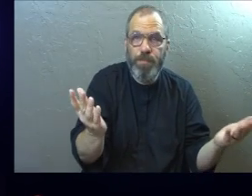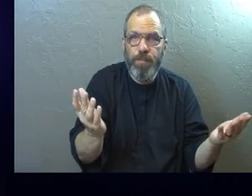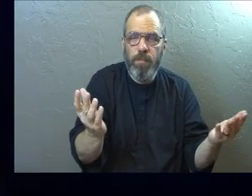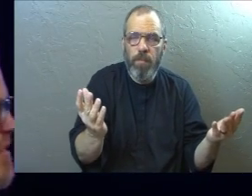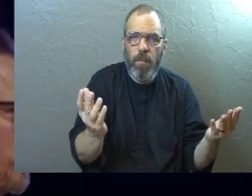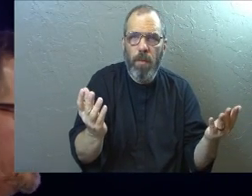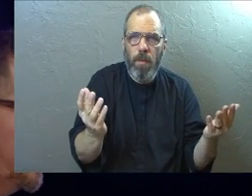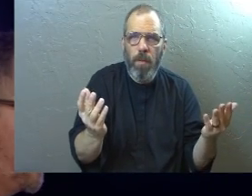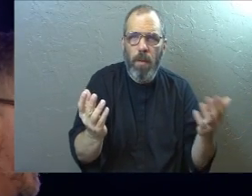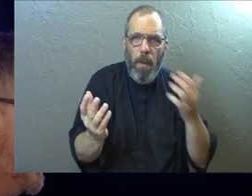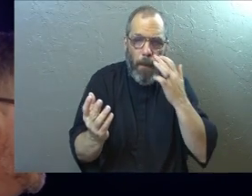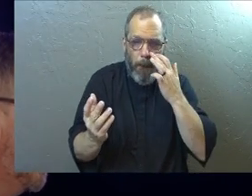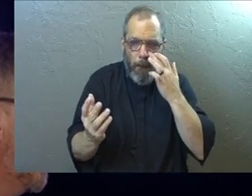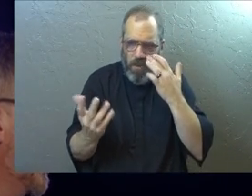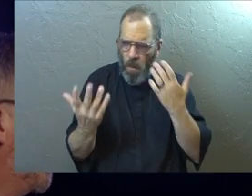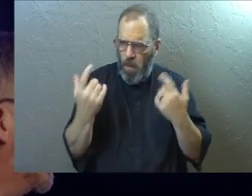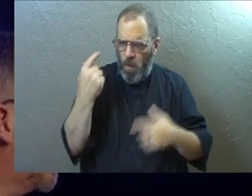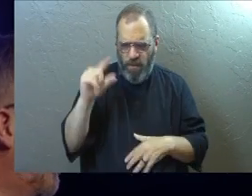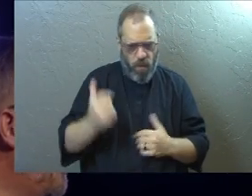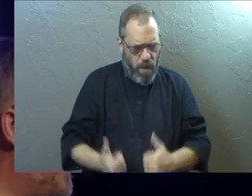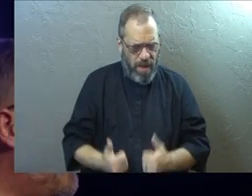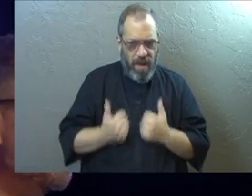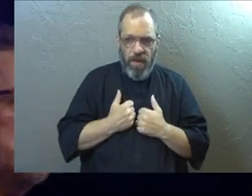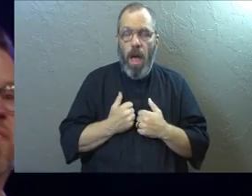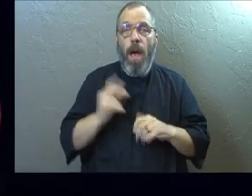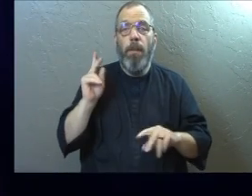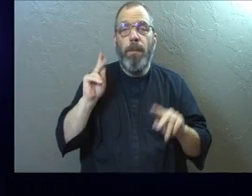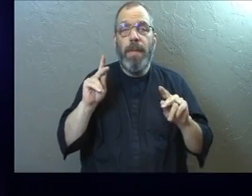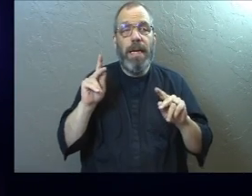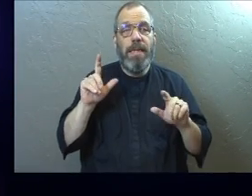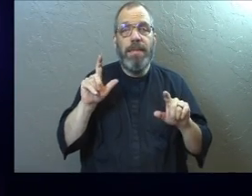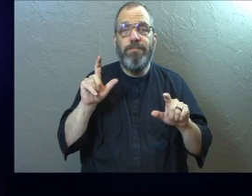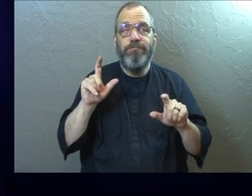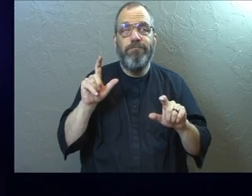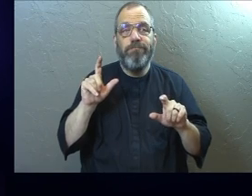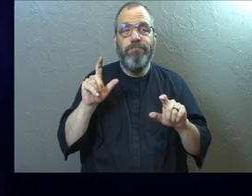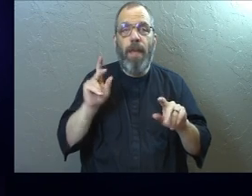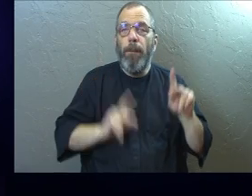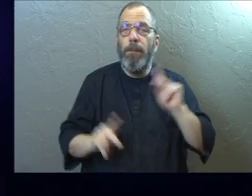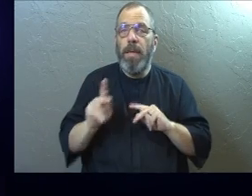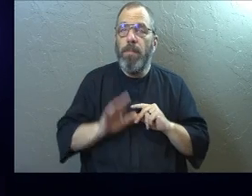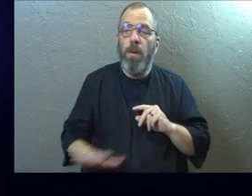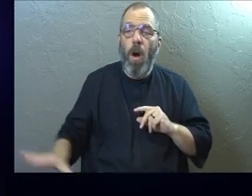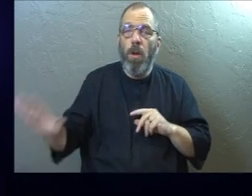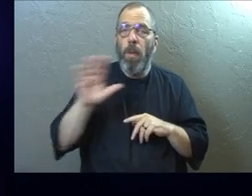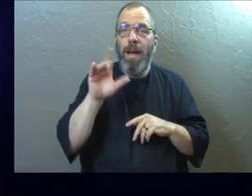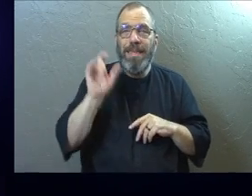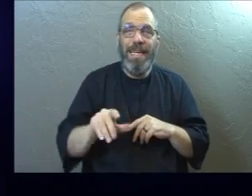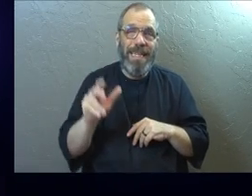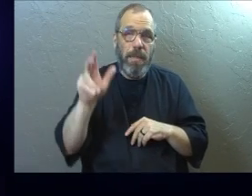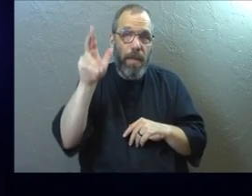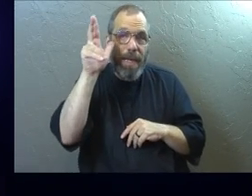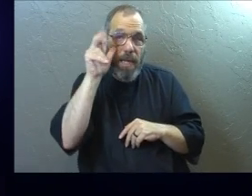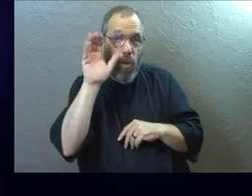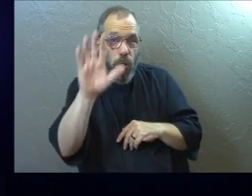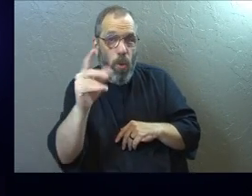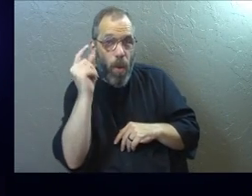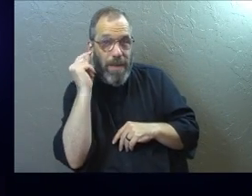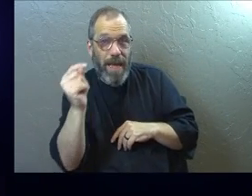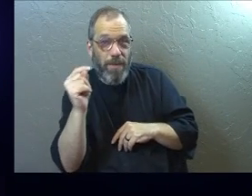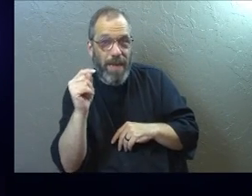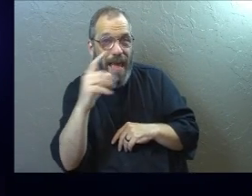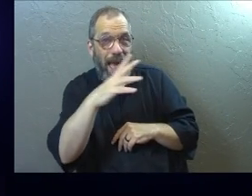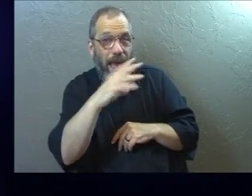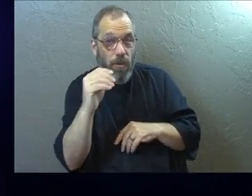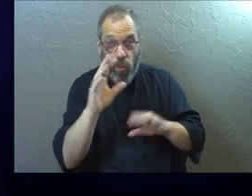Why are you still on this planet? Because other people need to find Jesus and they need to hear your testimony. That includes your kids,